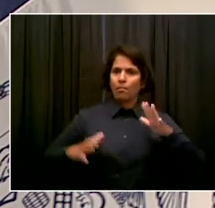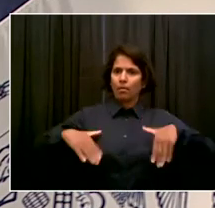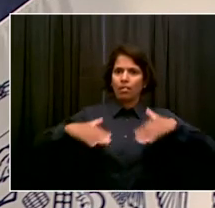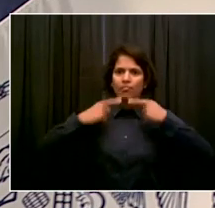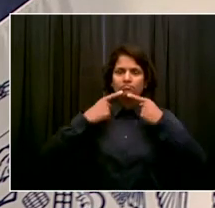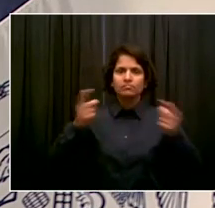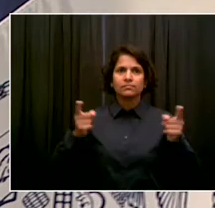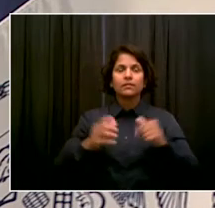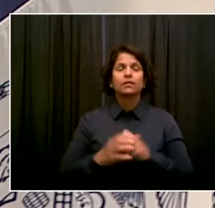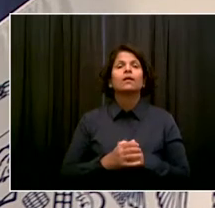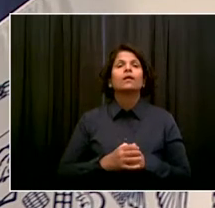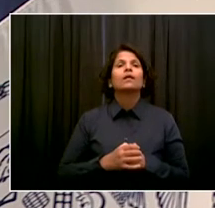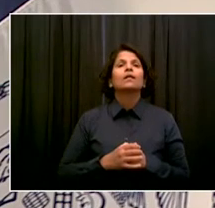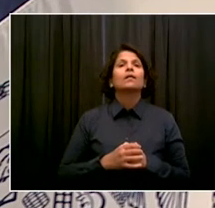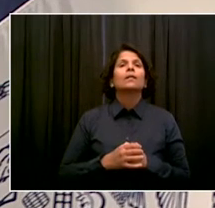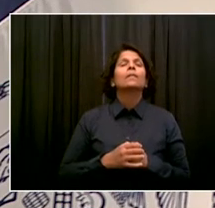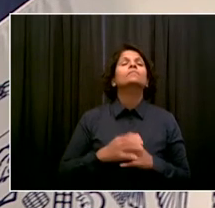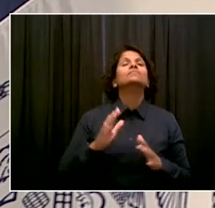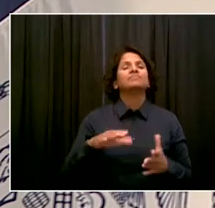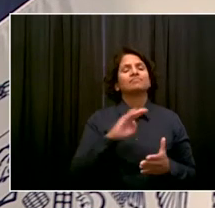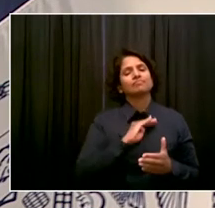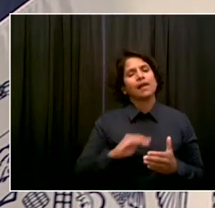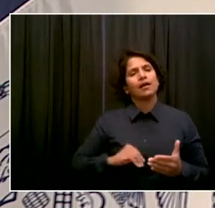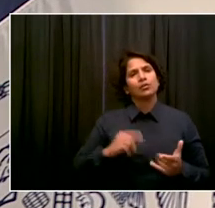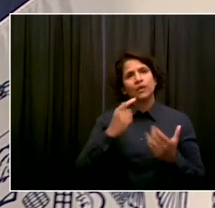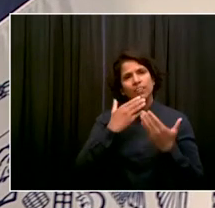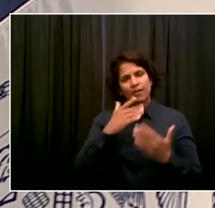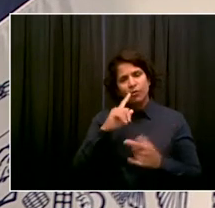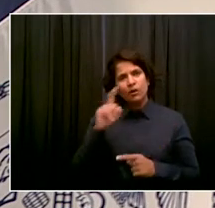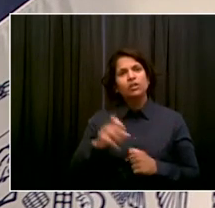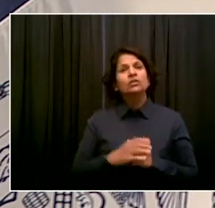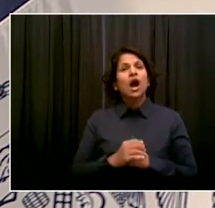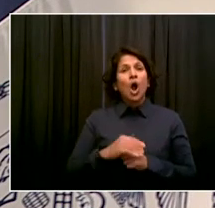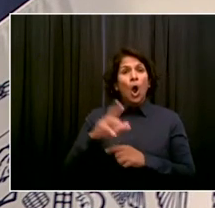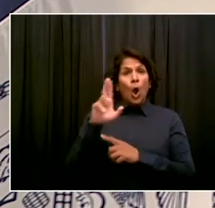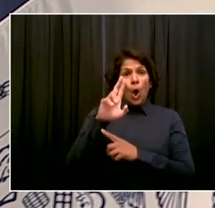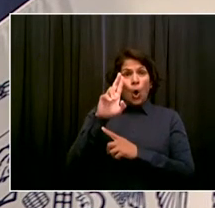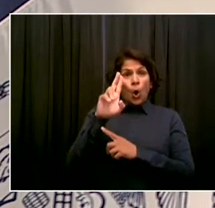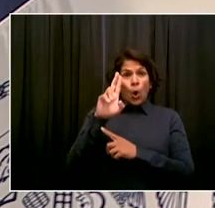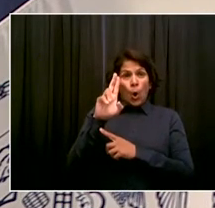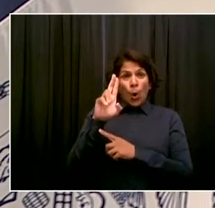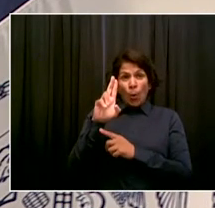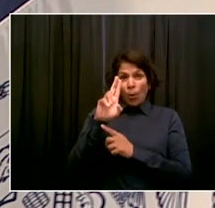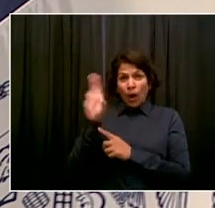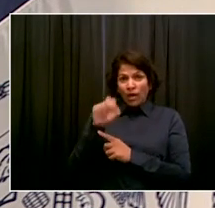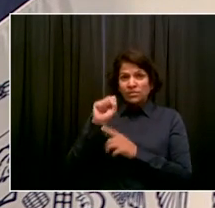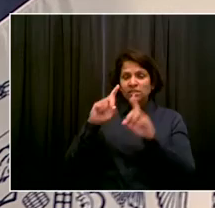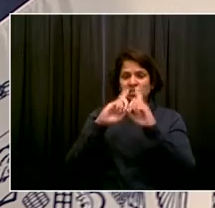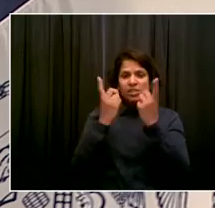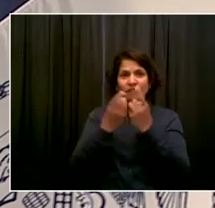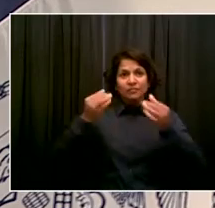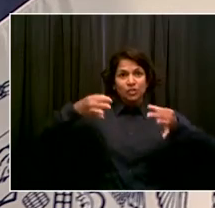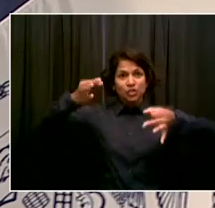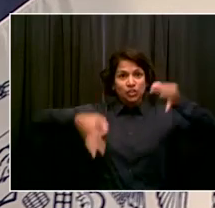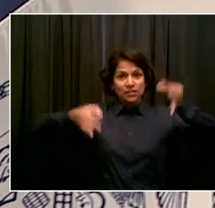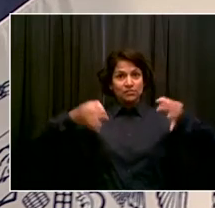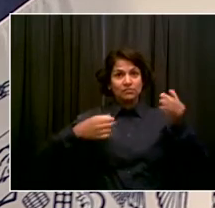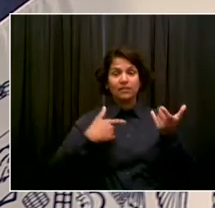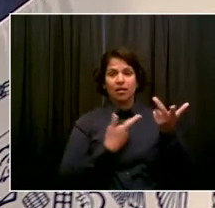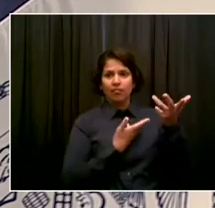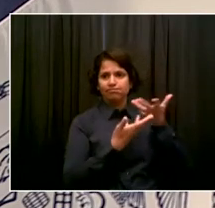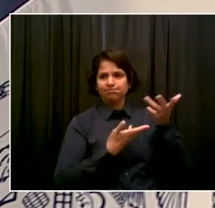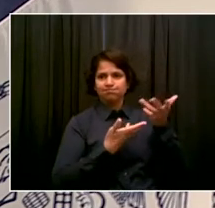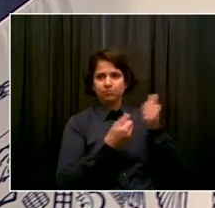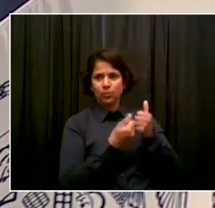Justice that it was appropriate to move forward with these kind of standards based on the existing